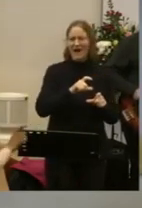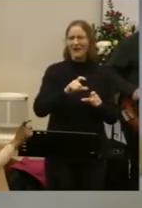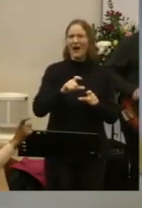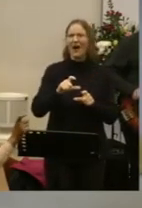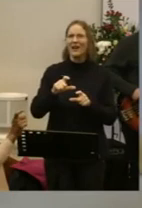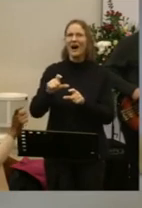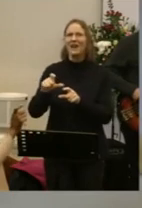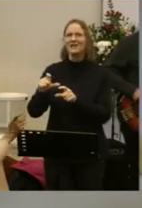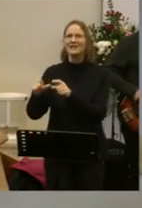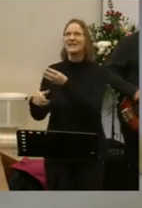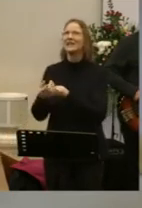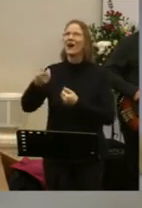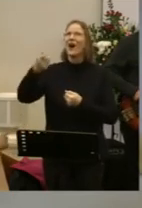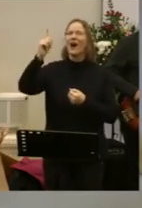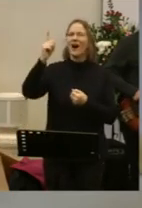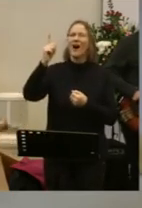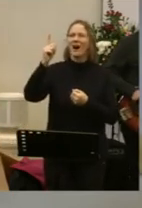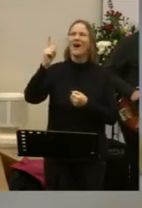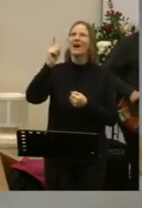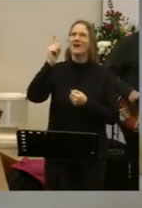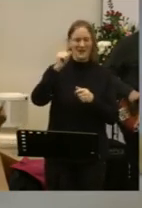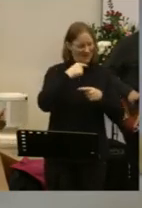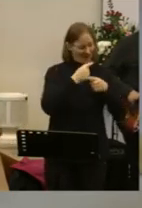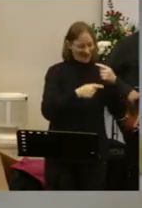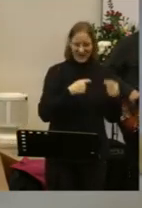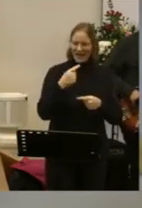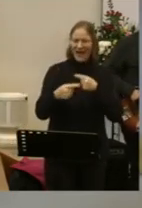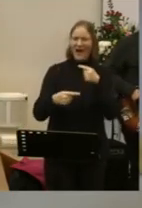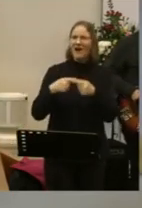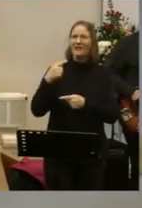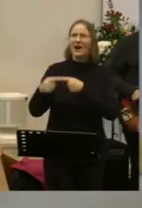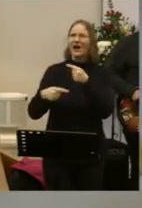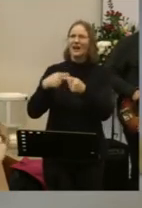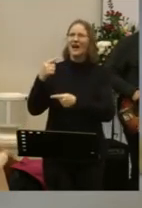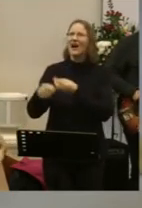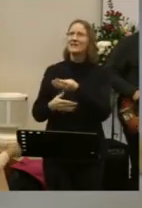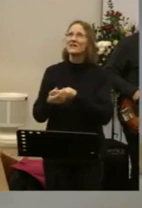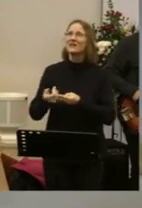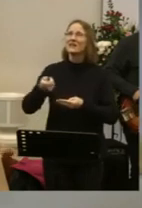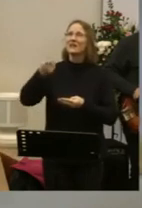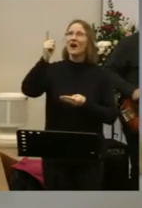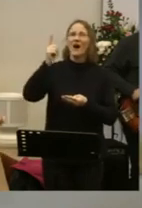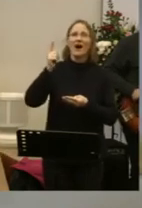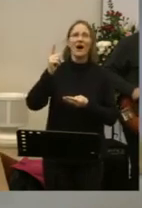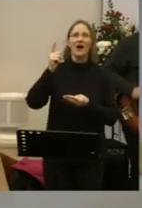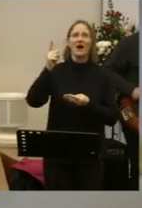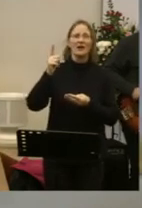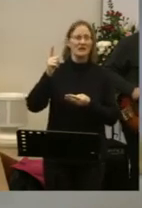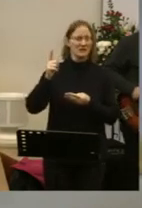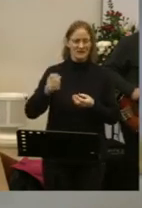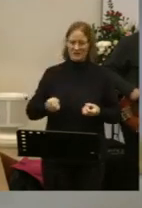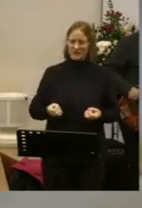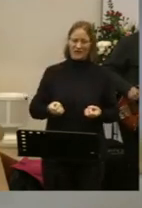everlasting God The everlasting God